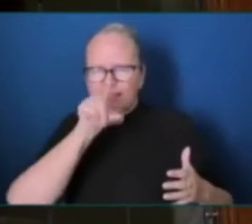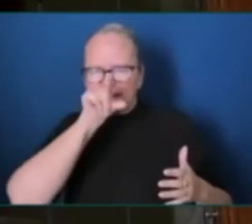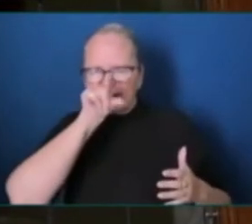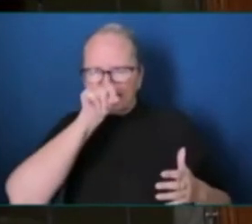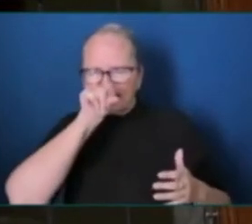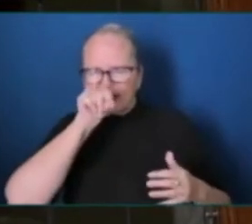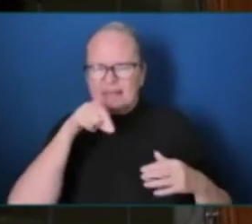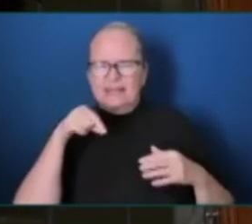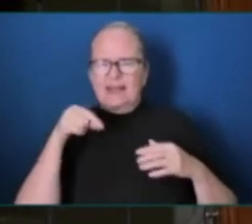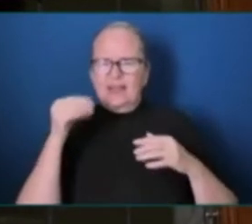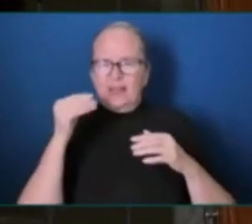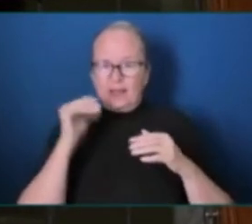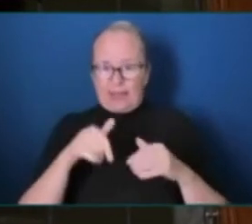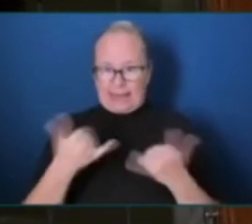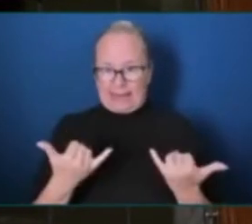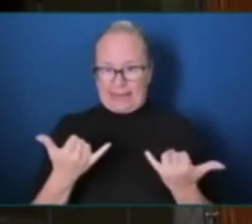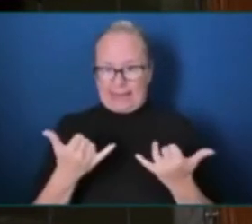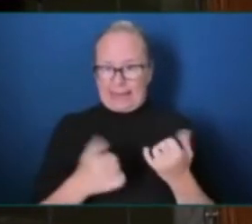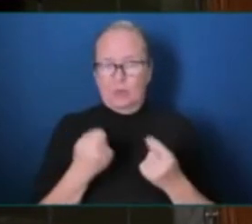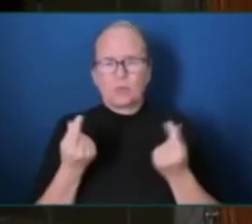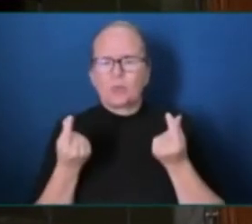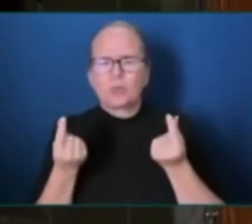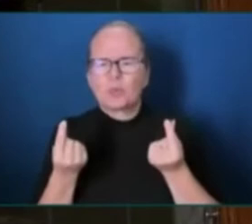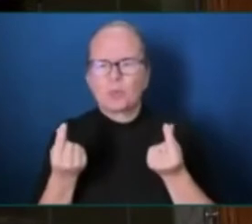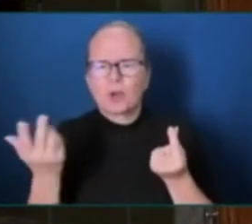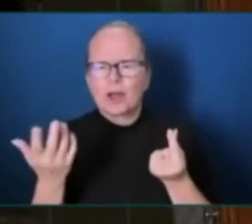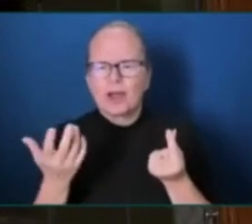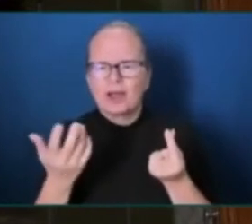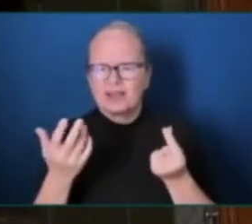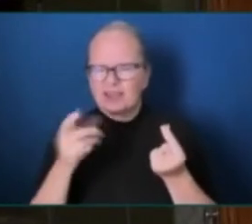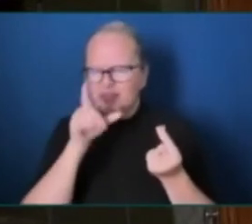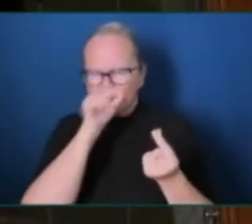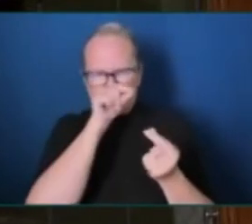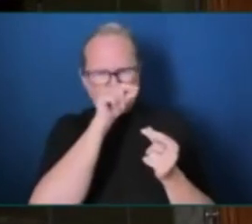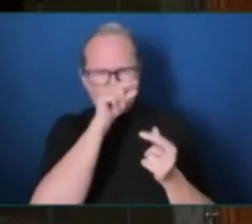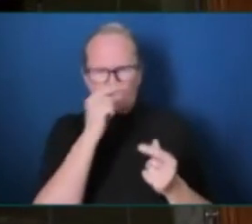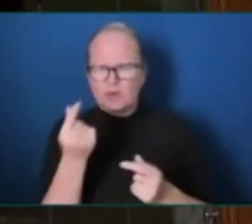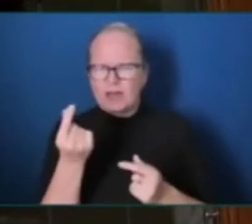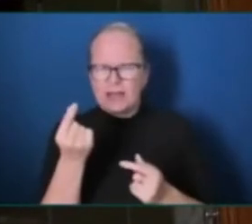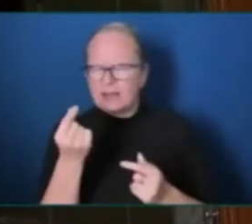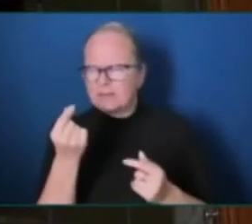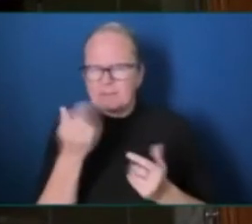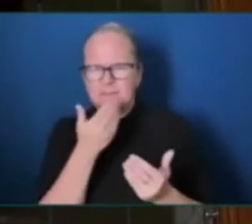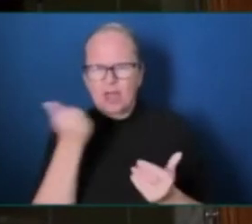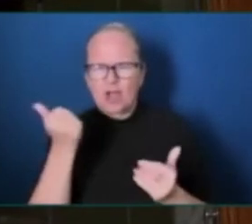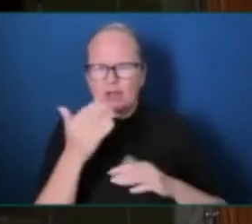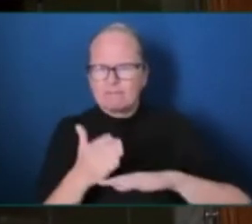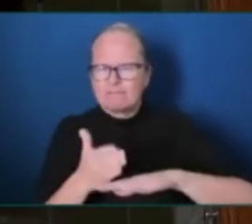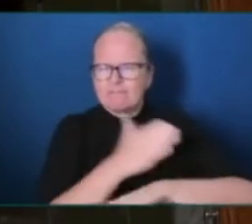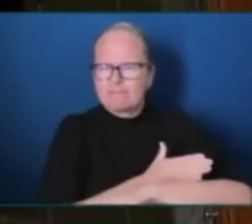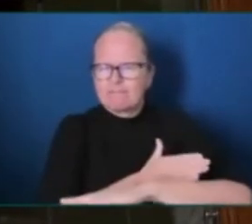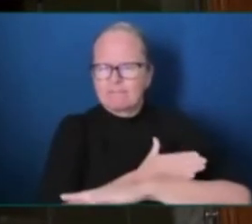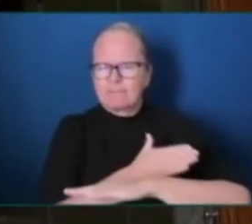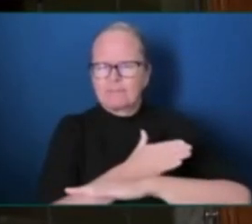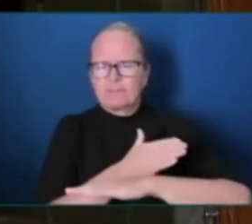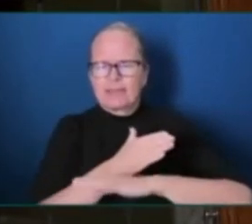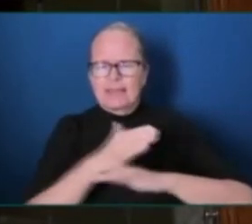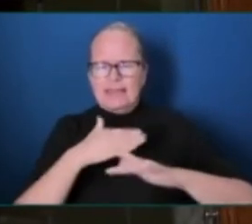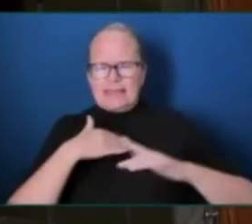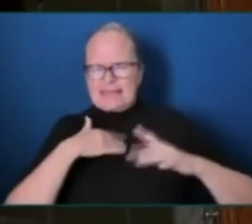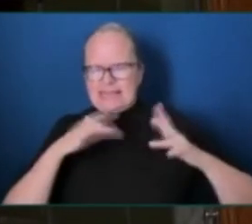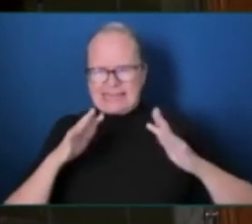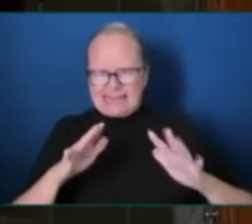with gooey green slime to the delight of the elementary school students, who once again raised $8,000